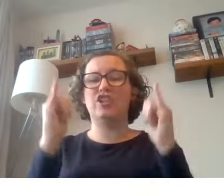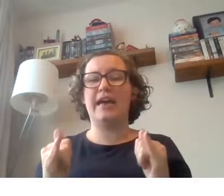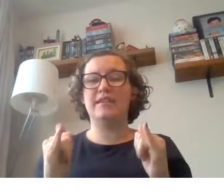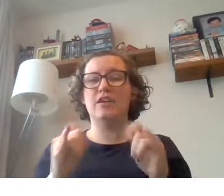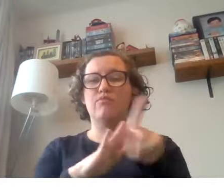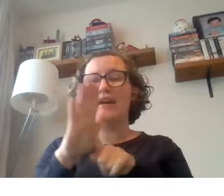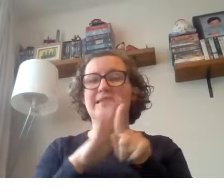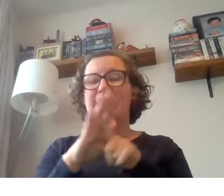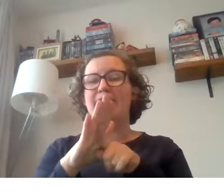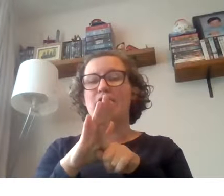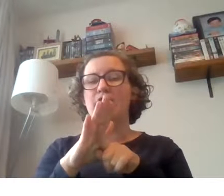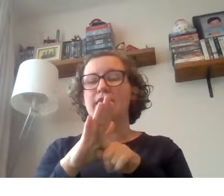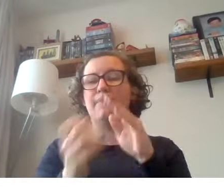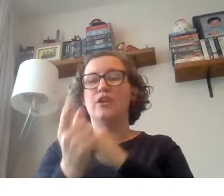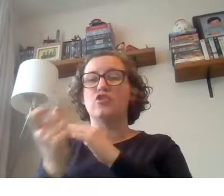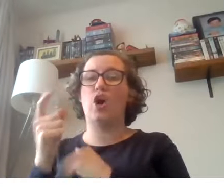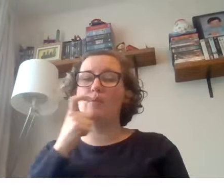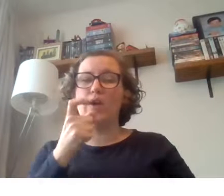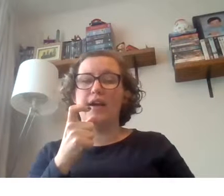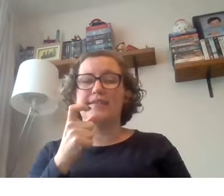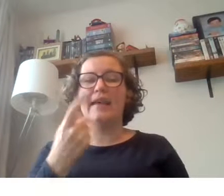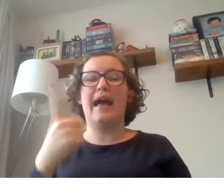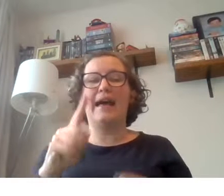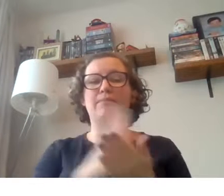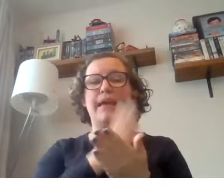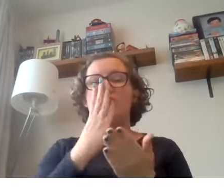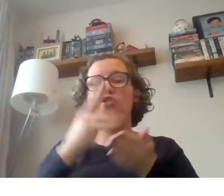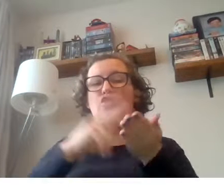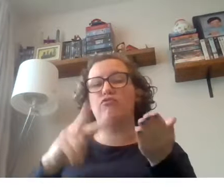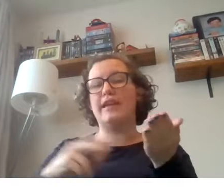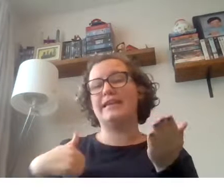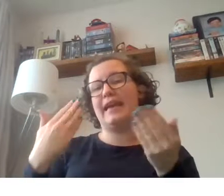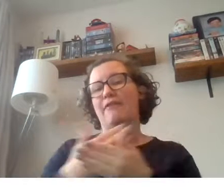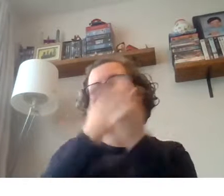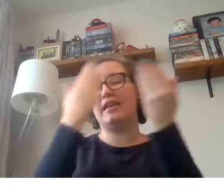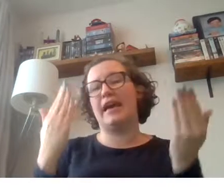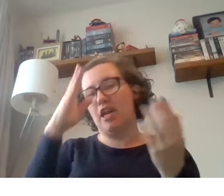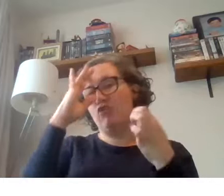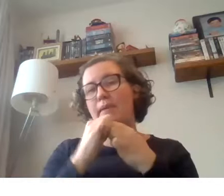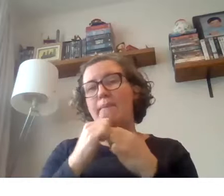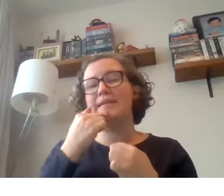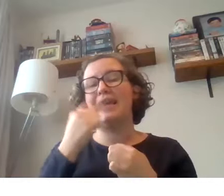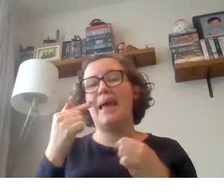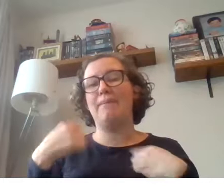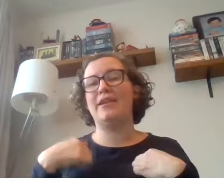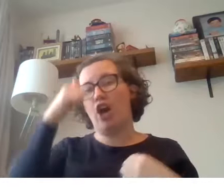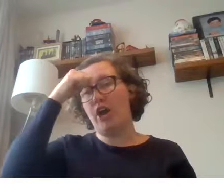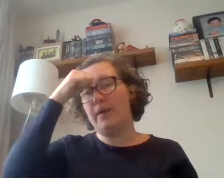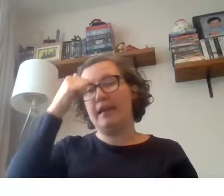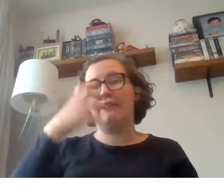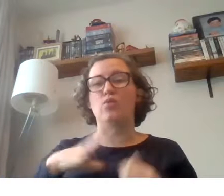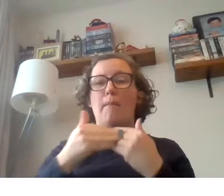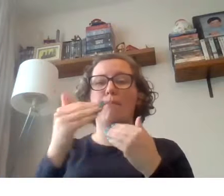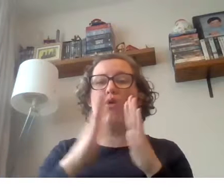spelling shared practicing those um those common words and make sure you're reading every day remember to let me